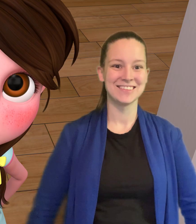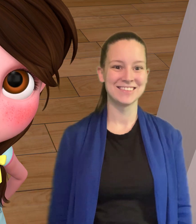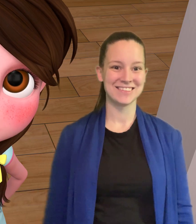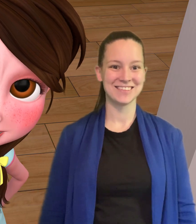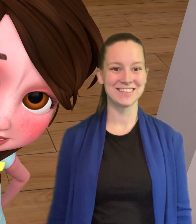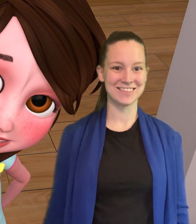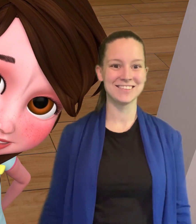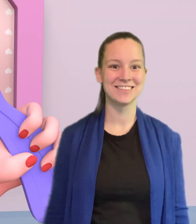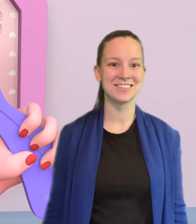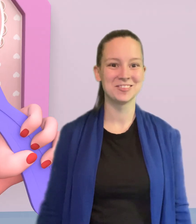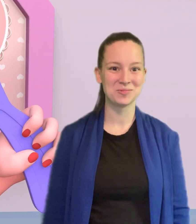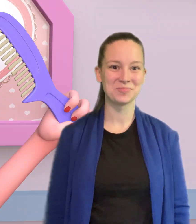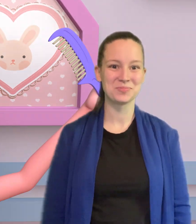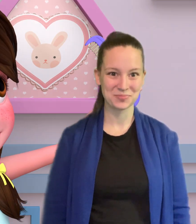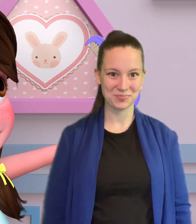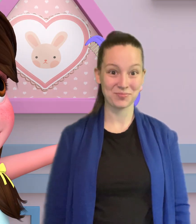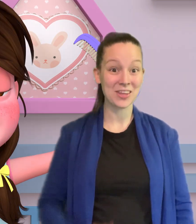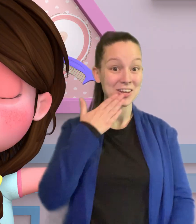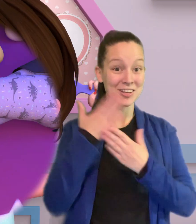Good Habits